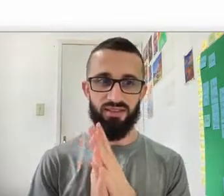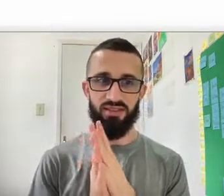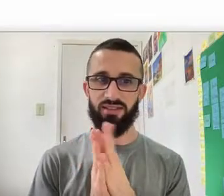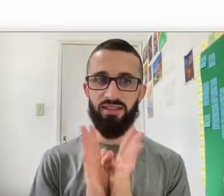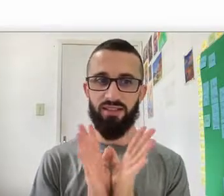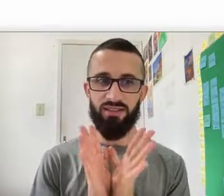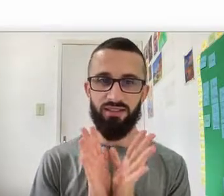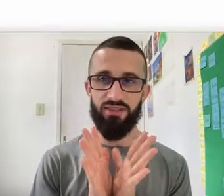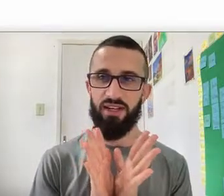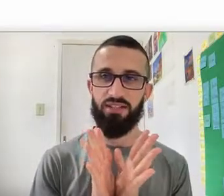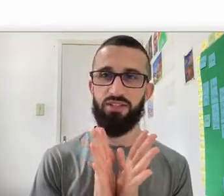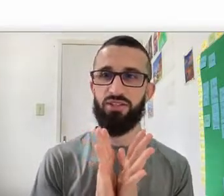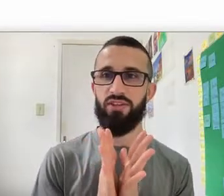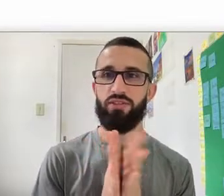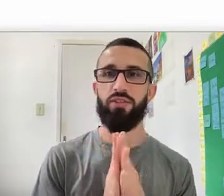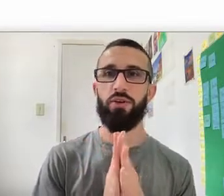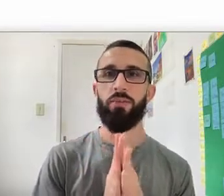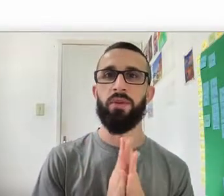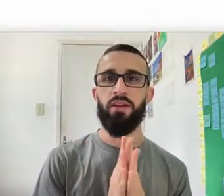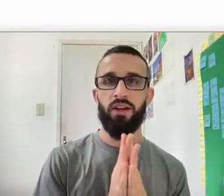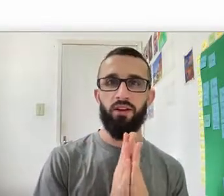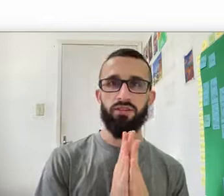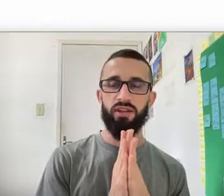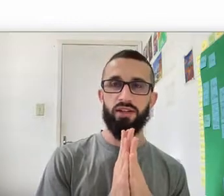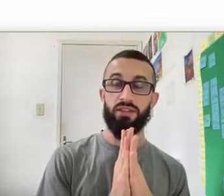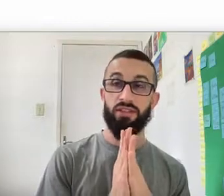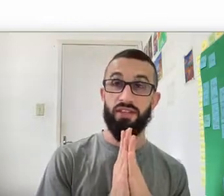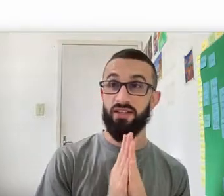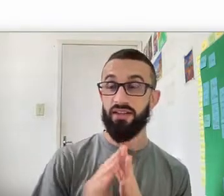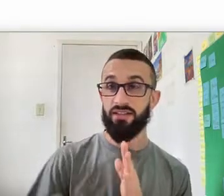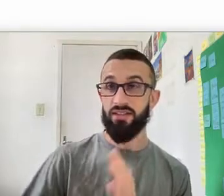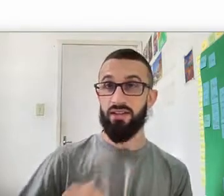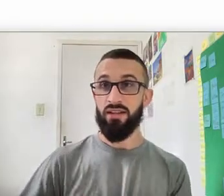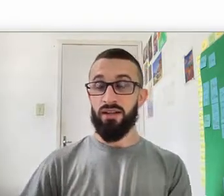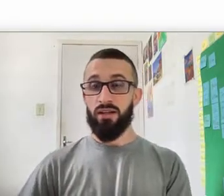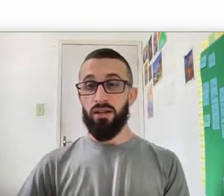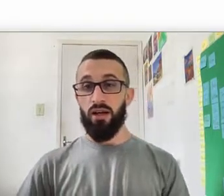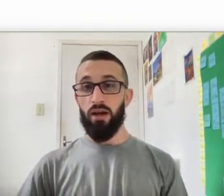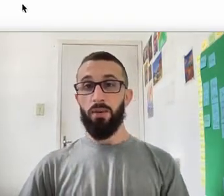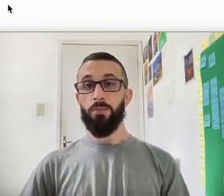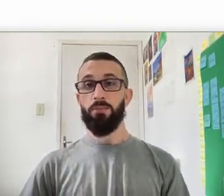Yeah, nonsensical actions I don't know how to actually say that